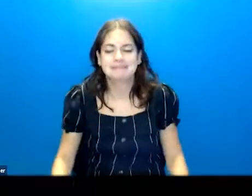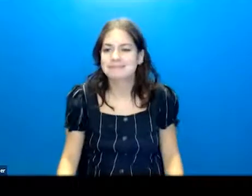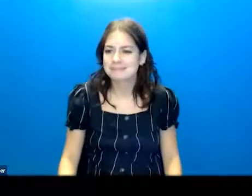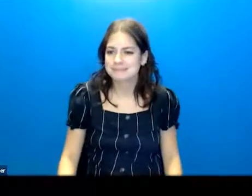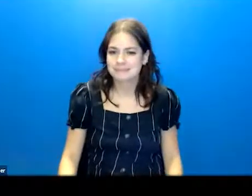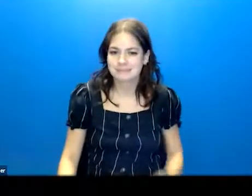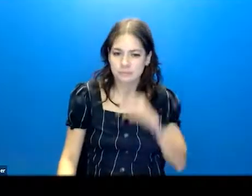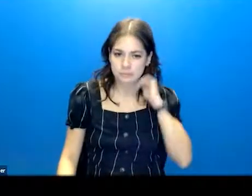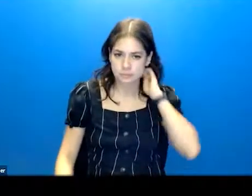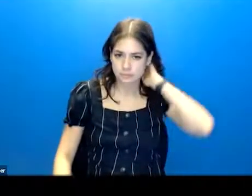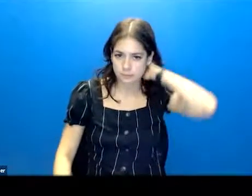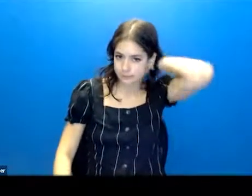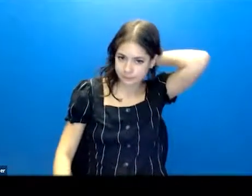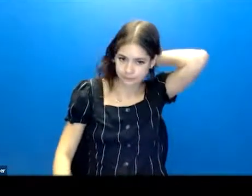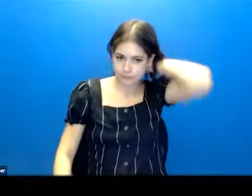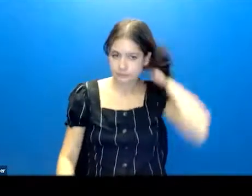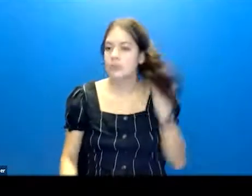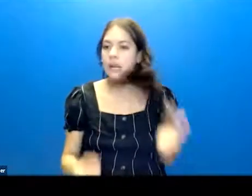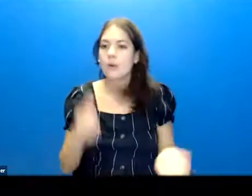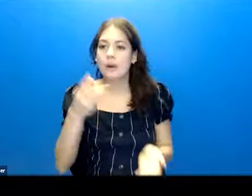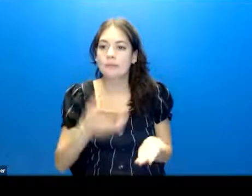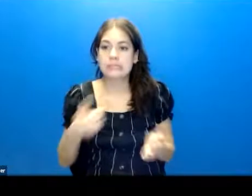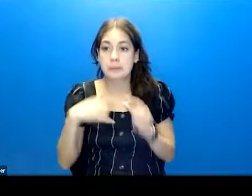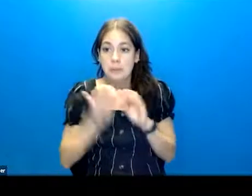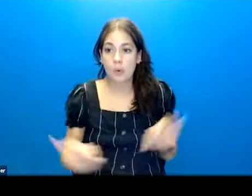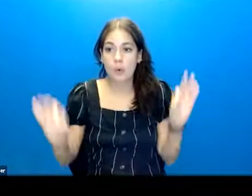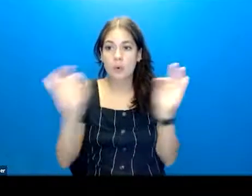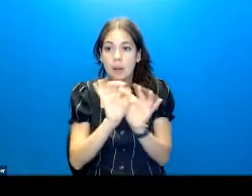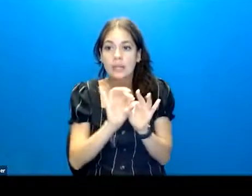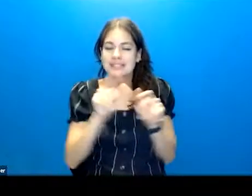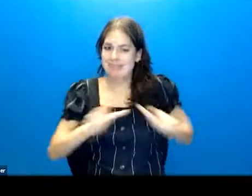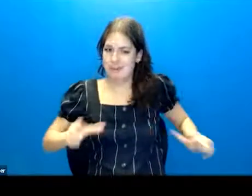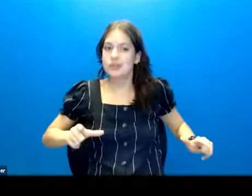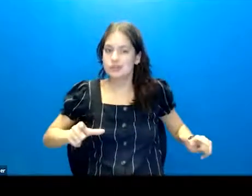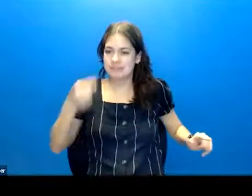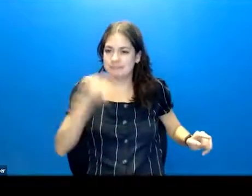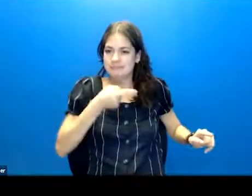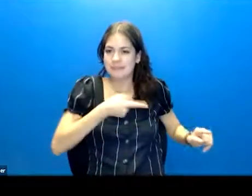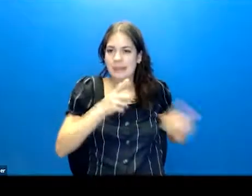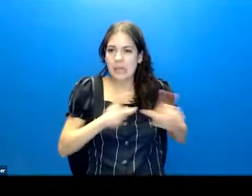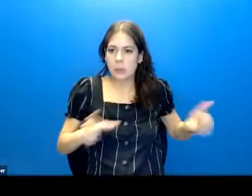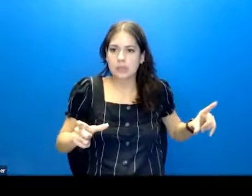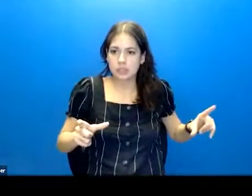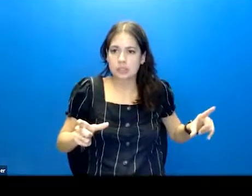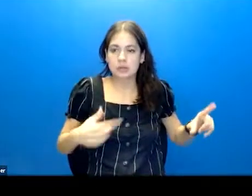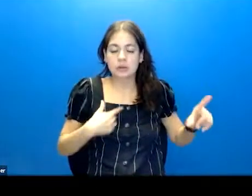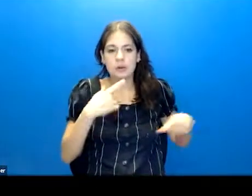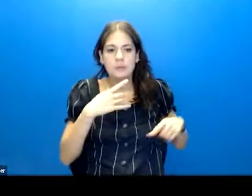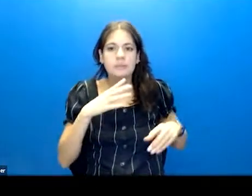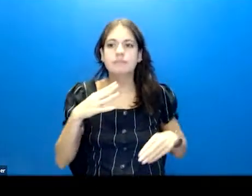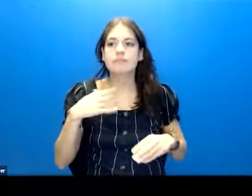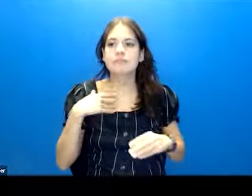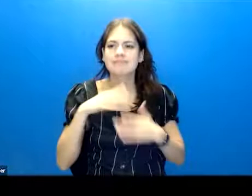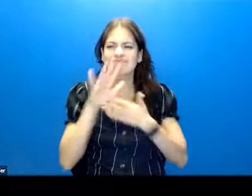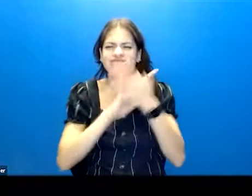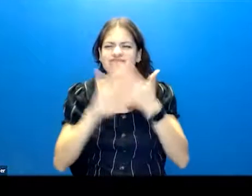So one of the things I think is really important, again, coming back to language, is that when we use these vague